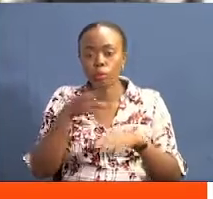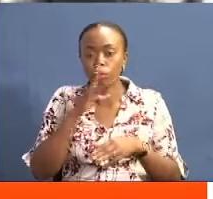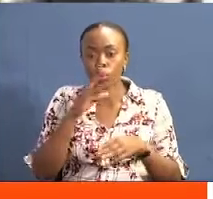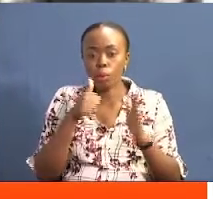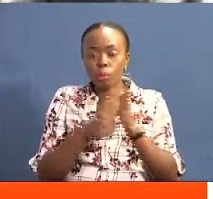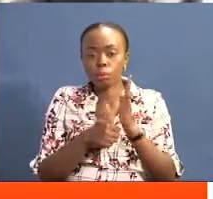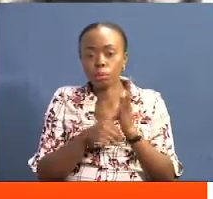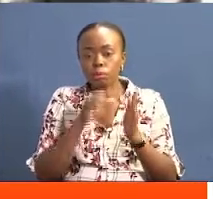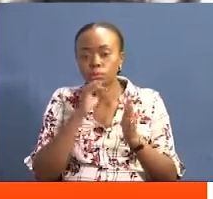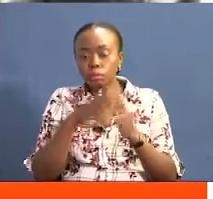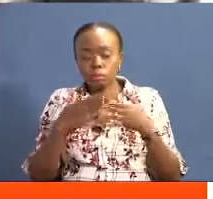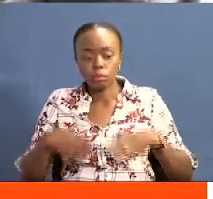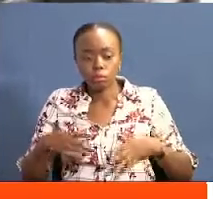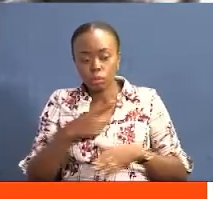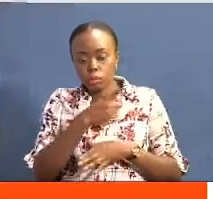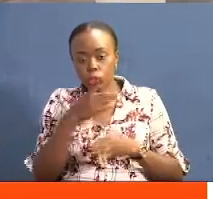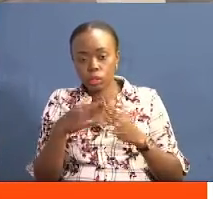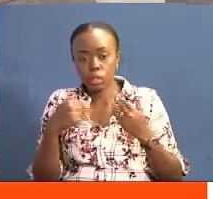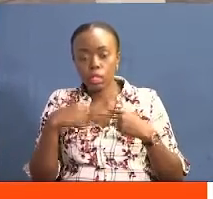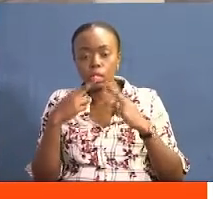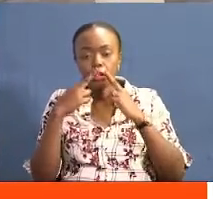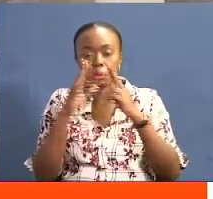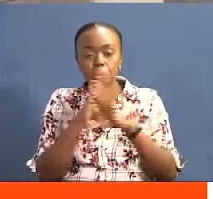The problem is the people here did not have that report.